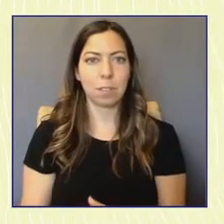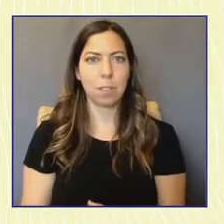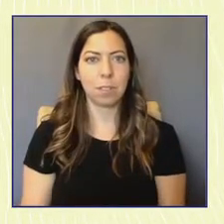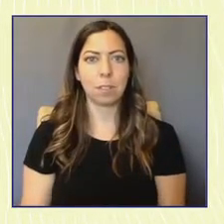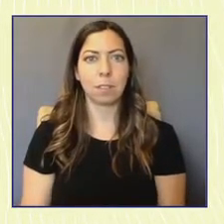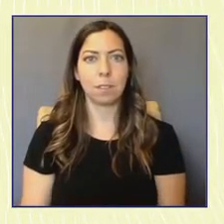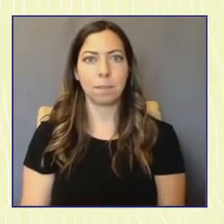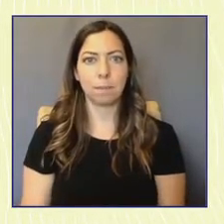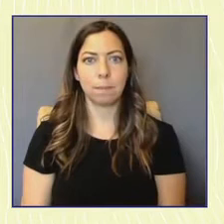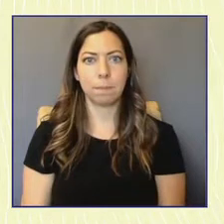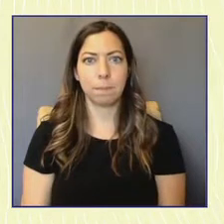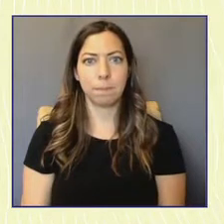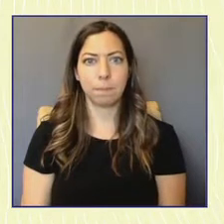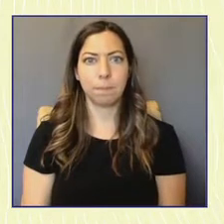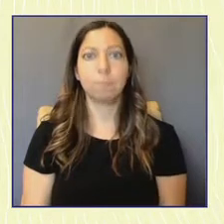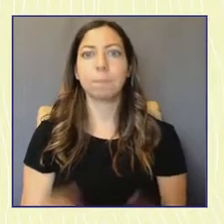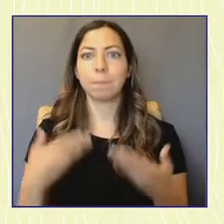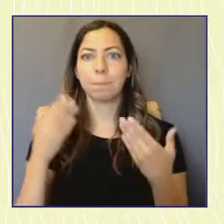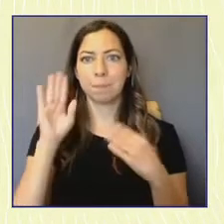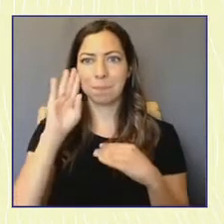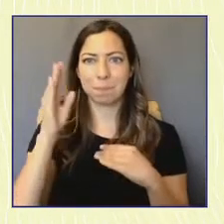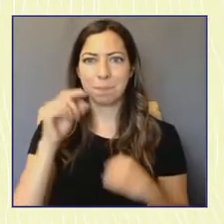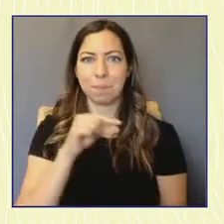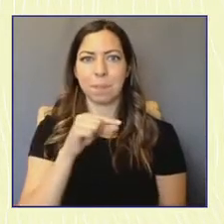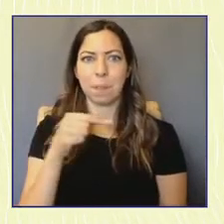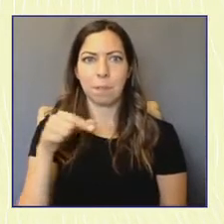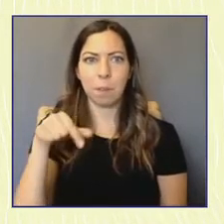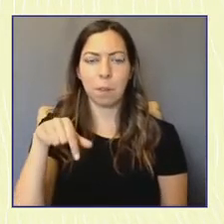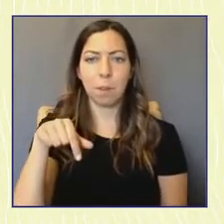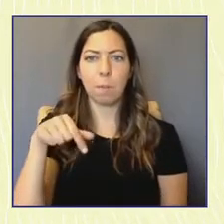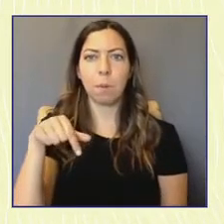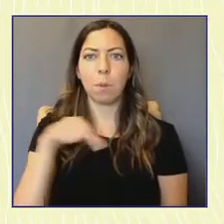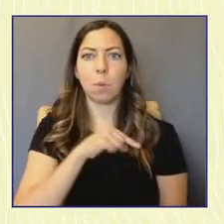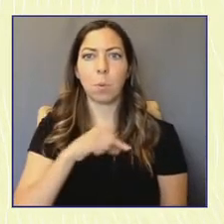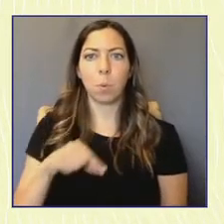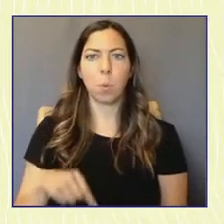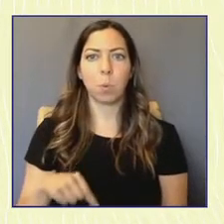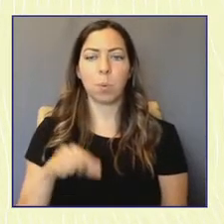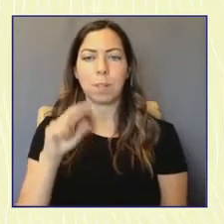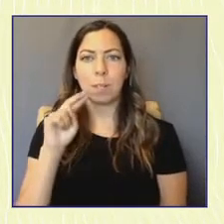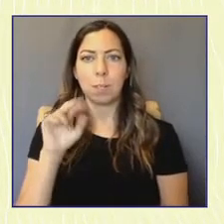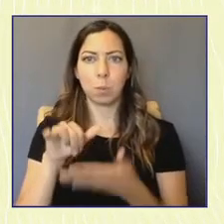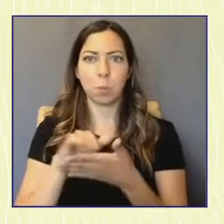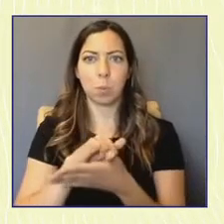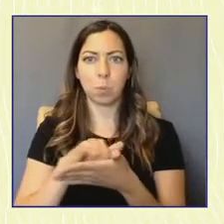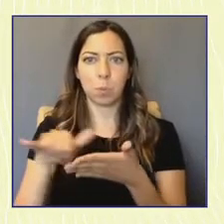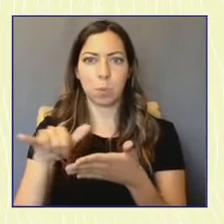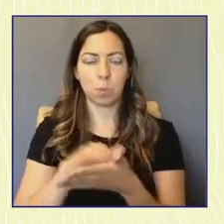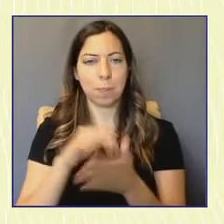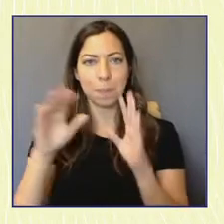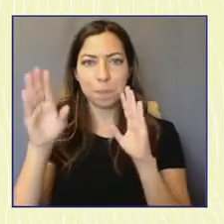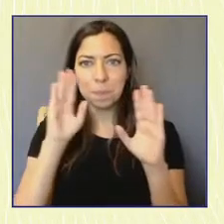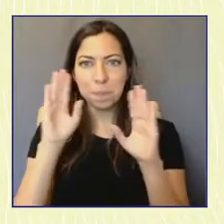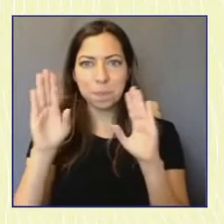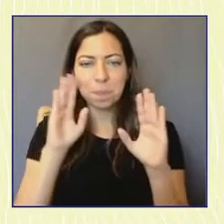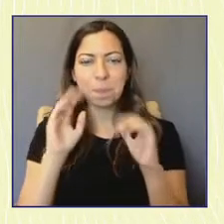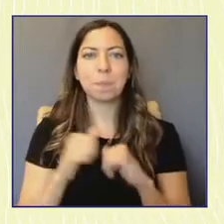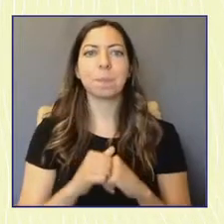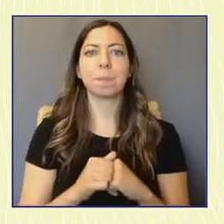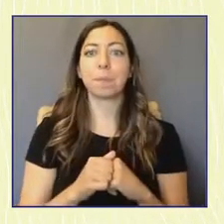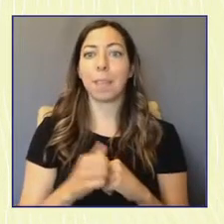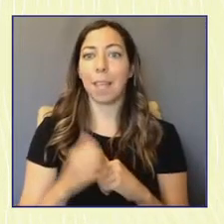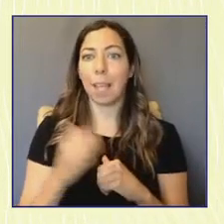I'm from Queens, New York. And I'm pleased to send greetings to everyone attending today's discussion about the Growing Voters